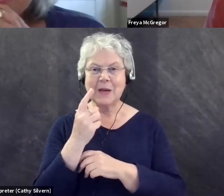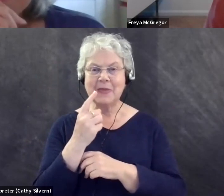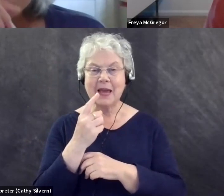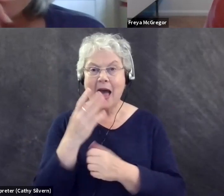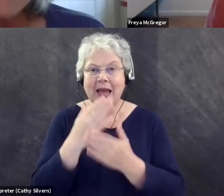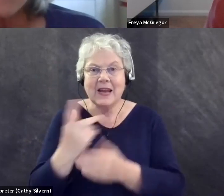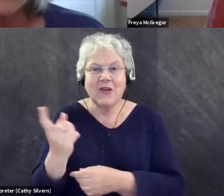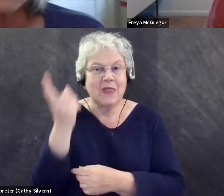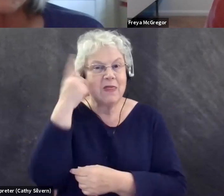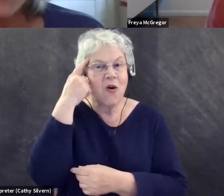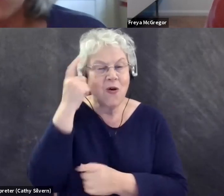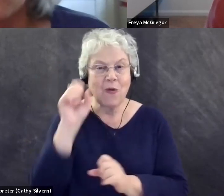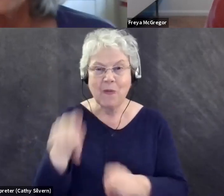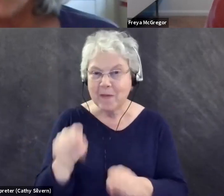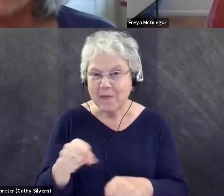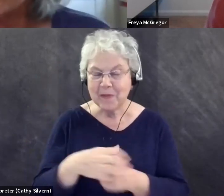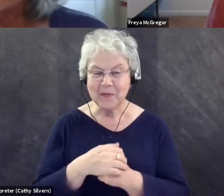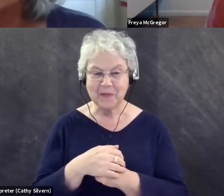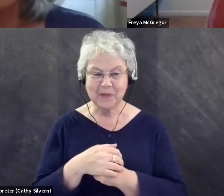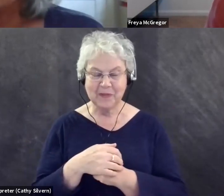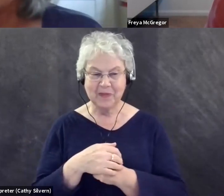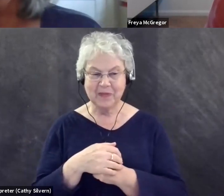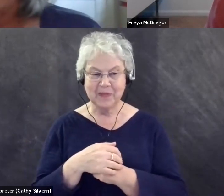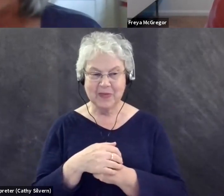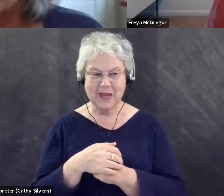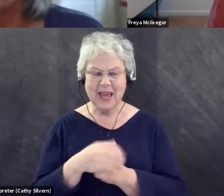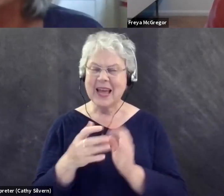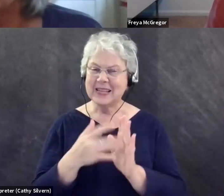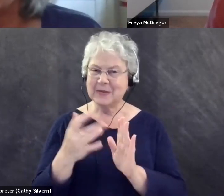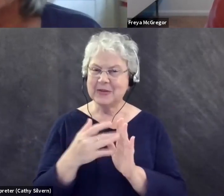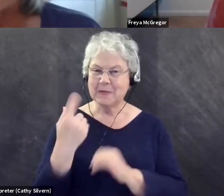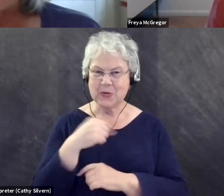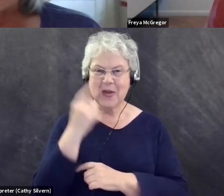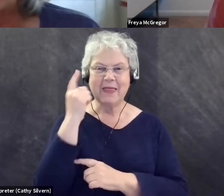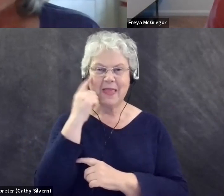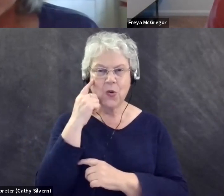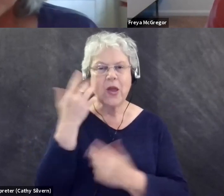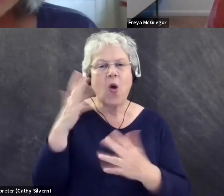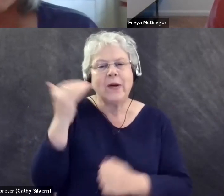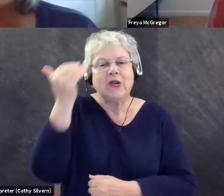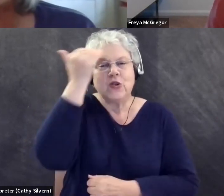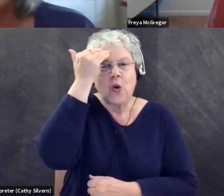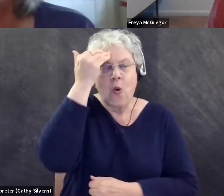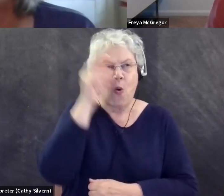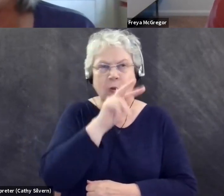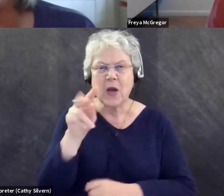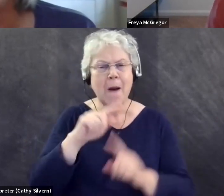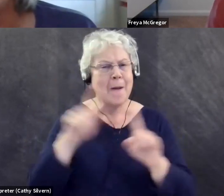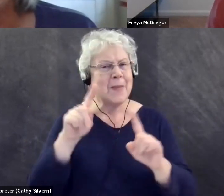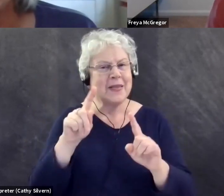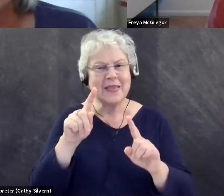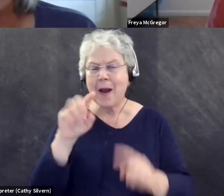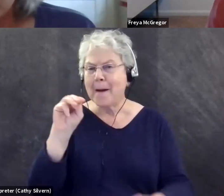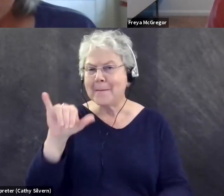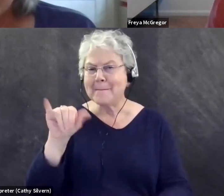I was going to see. Um, I, you know, I think we sometimes think we know we're going to, what we're going to see, but there are mysteries every day